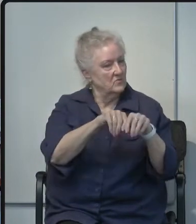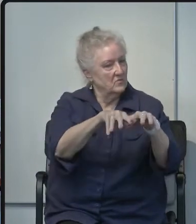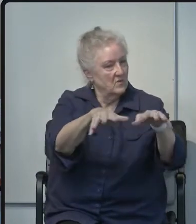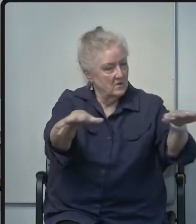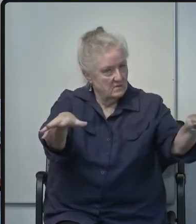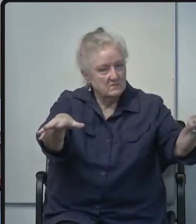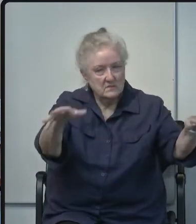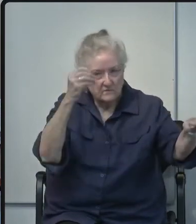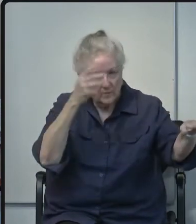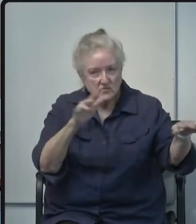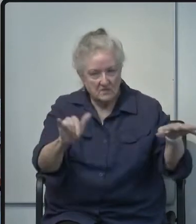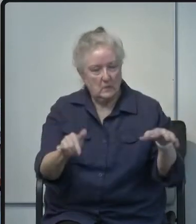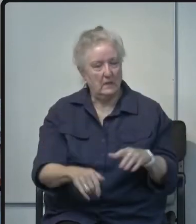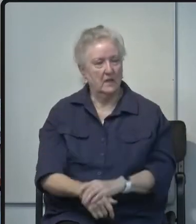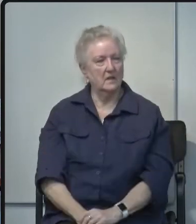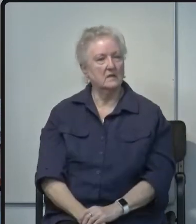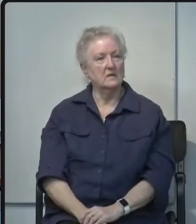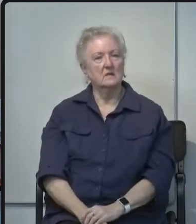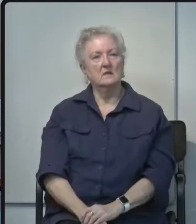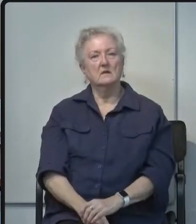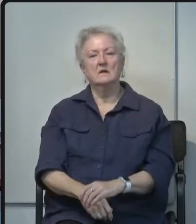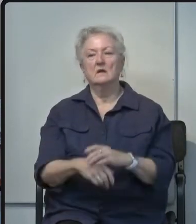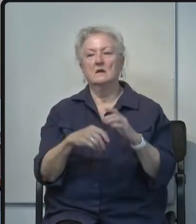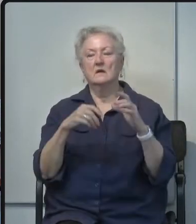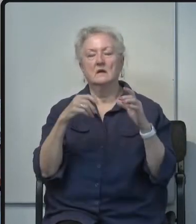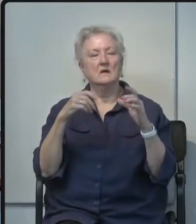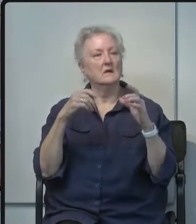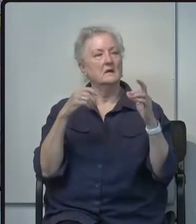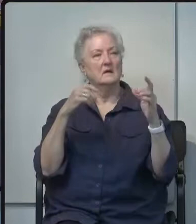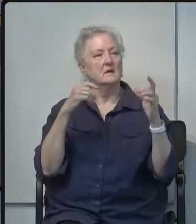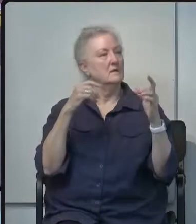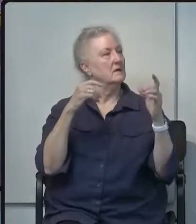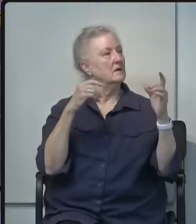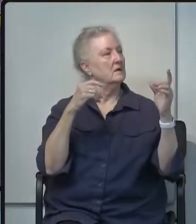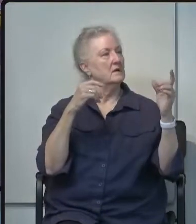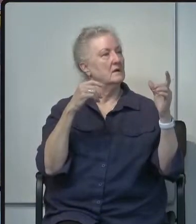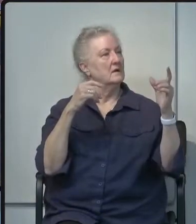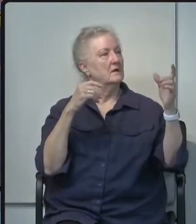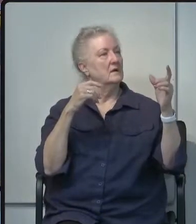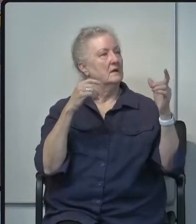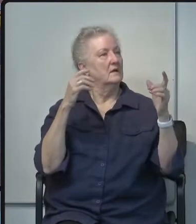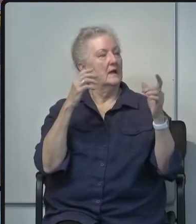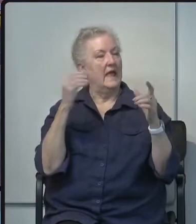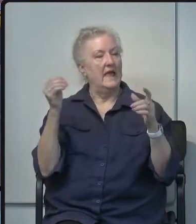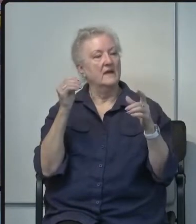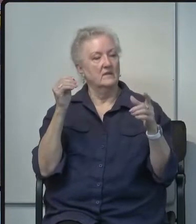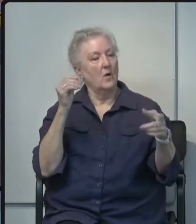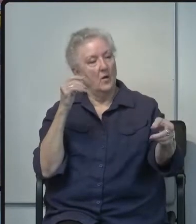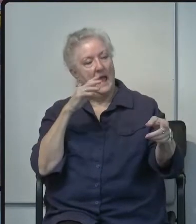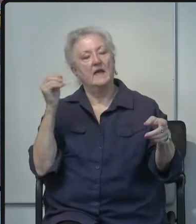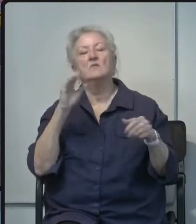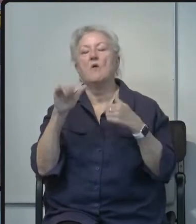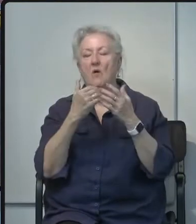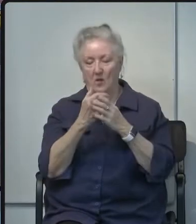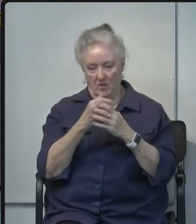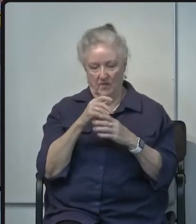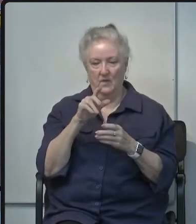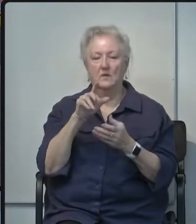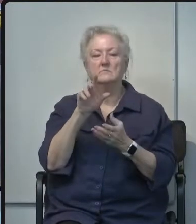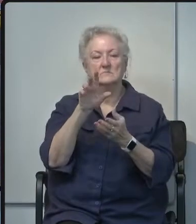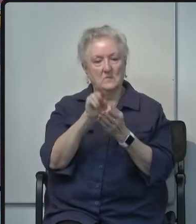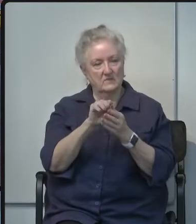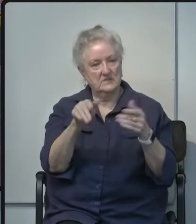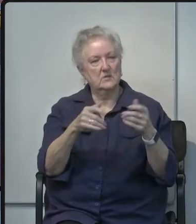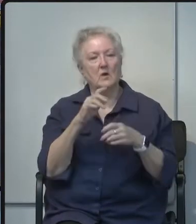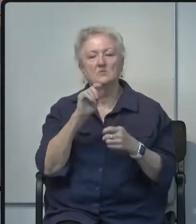information as well and in addition in addition all of our press conferences are also translated into spanish